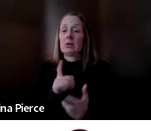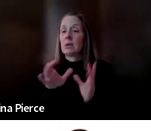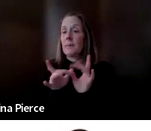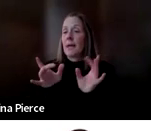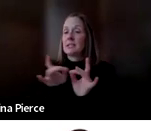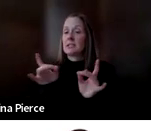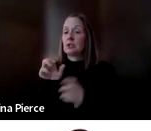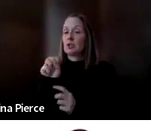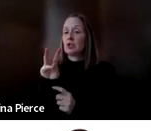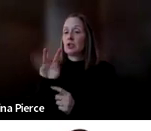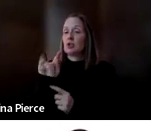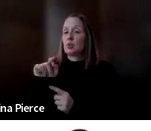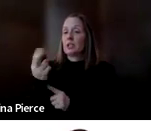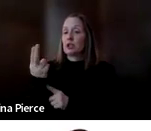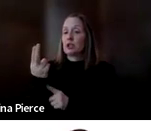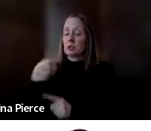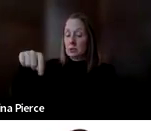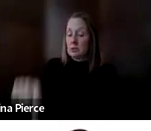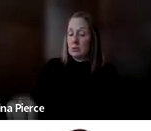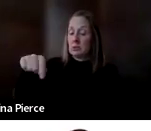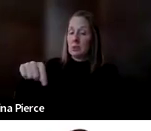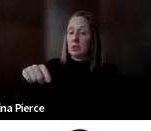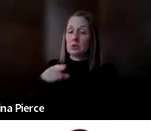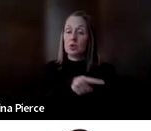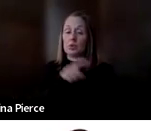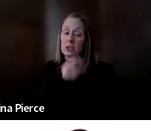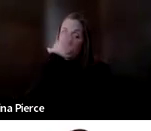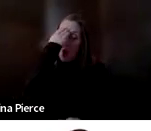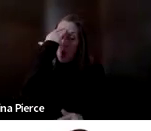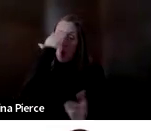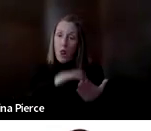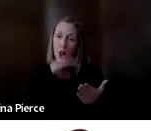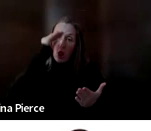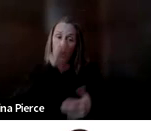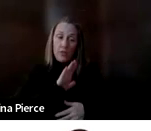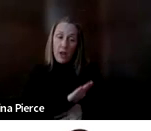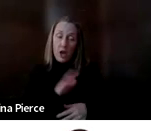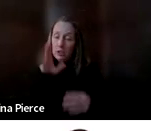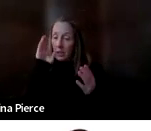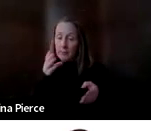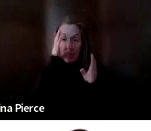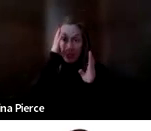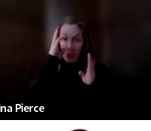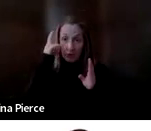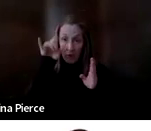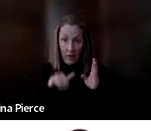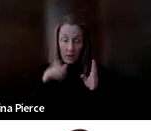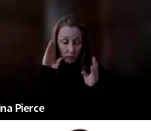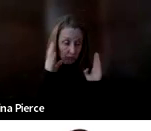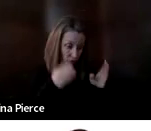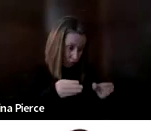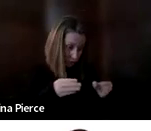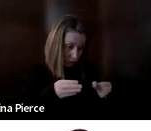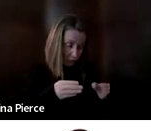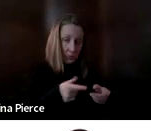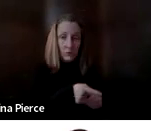So make sure you understand what that is for the individual and that you can pay attention to that so if someone's working on developing a sentence or a longer sentence